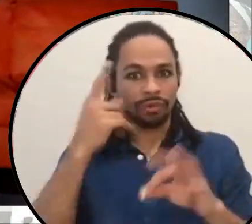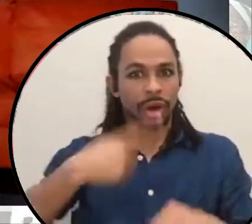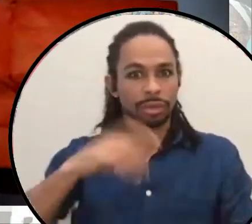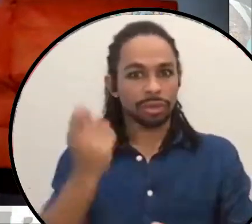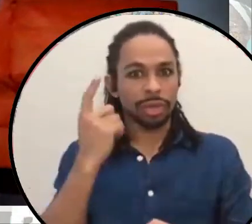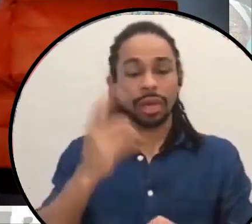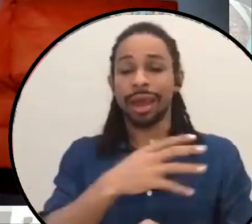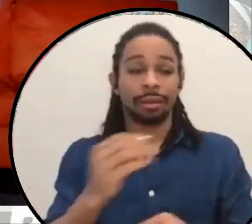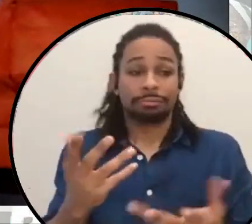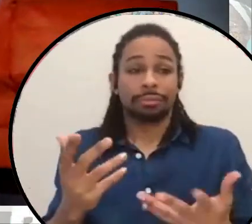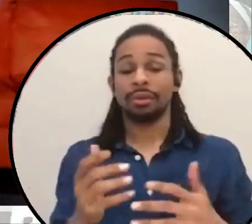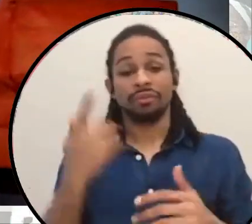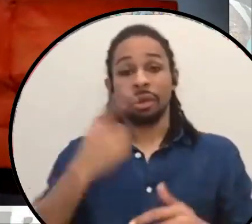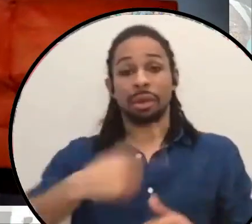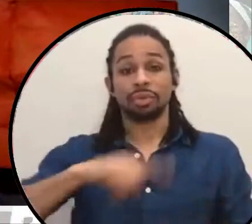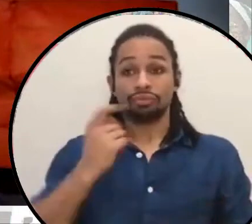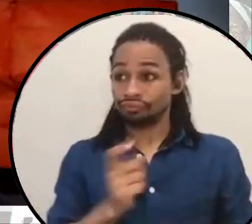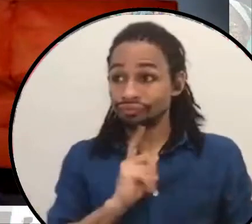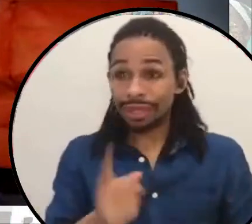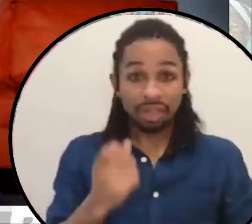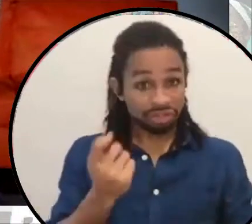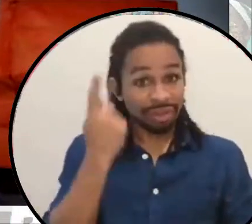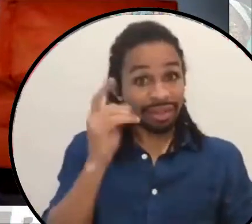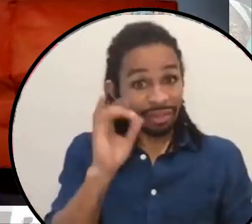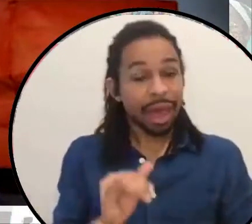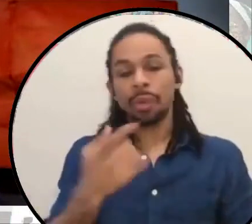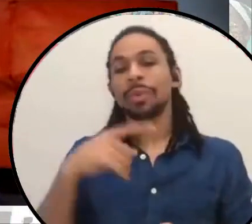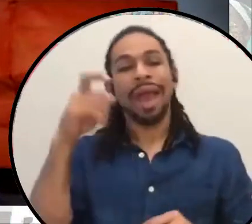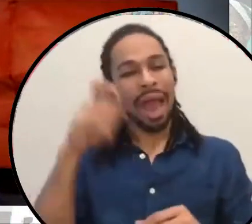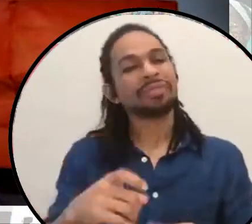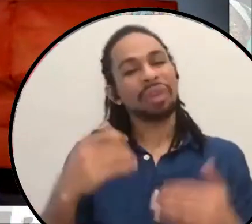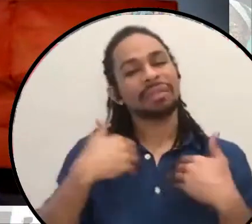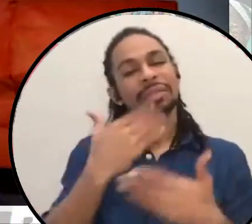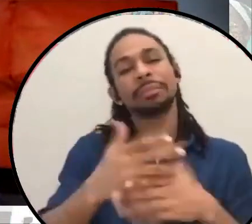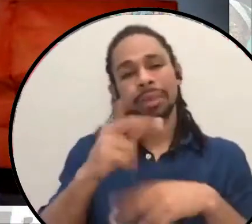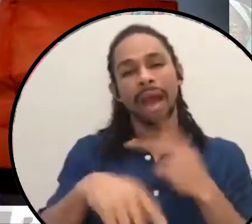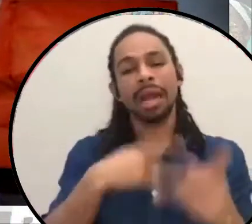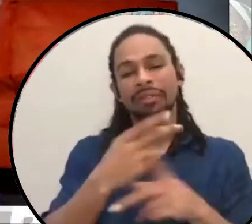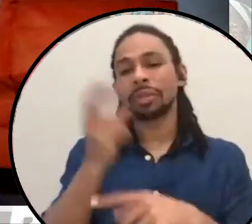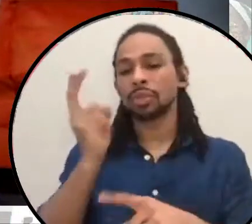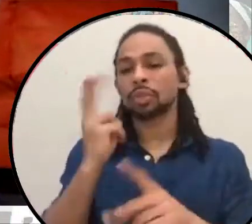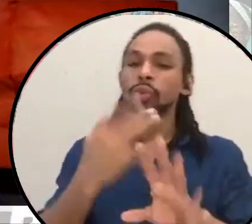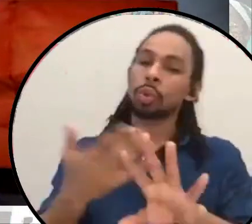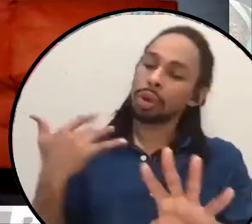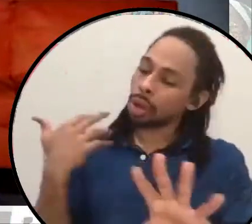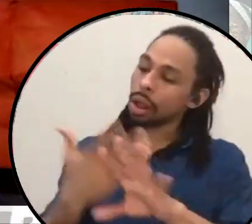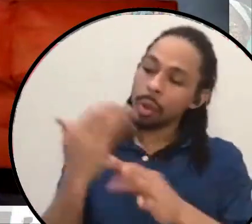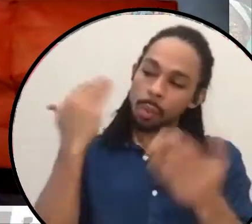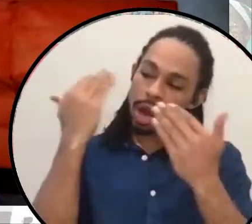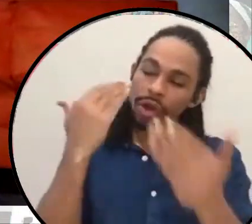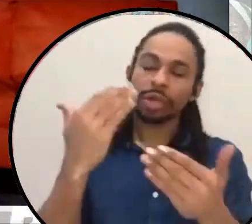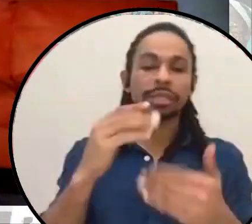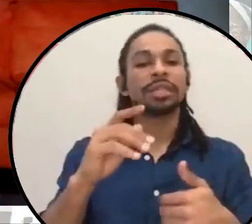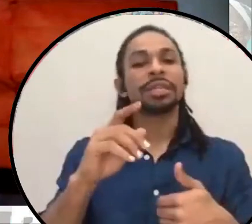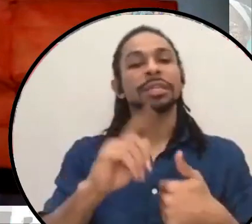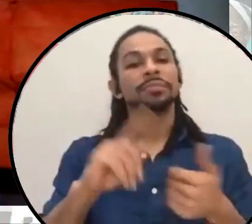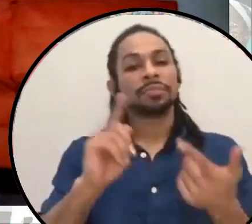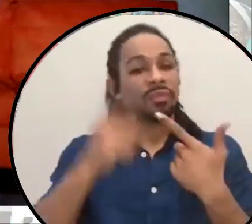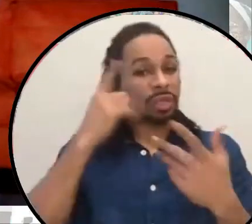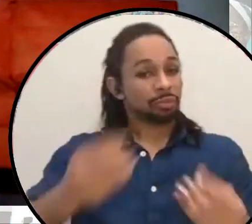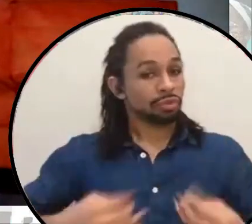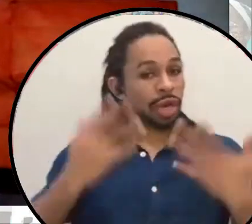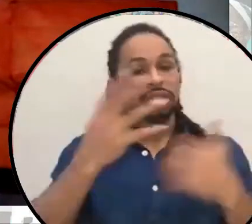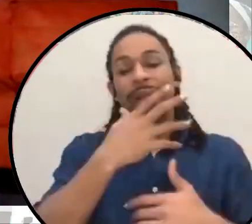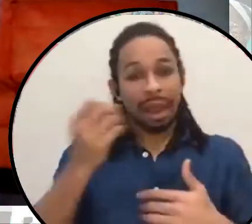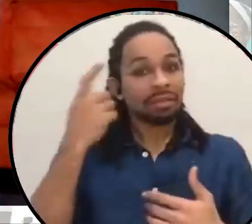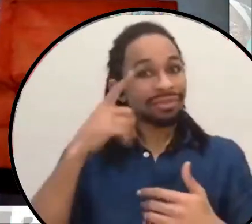is going to require us to have some kind of historical awareness as inspiration, as much as for a reference